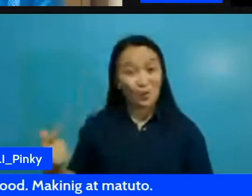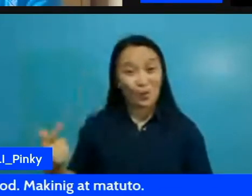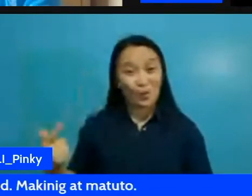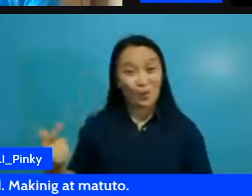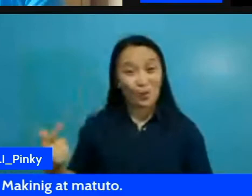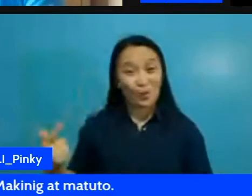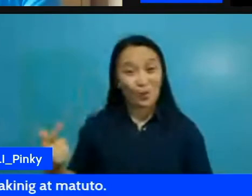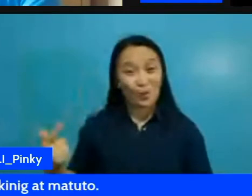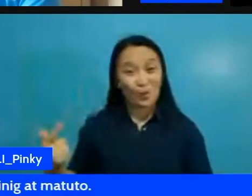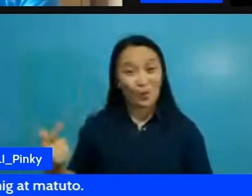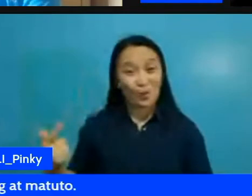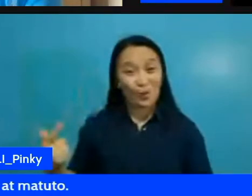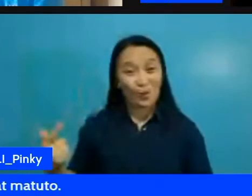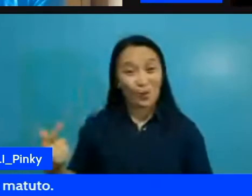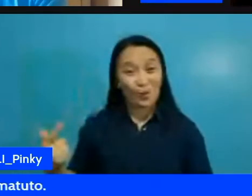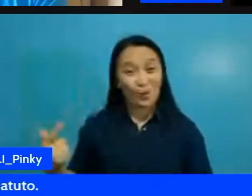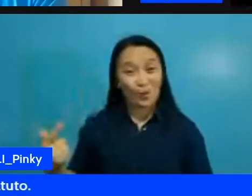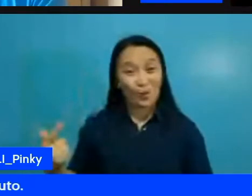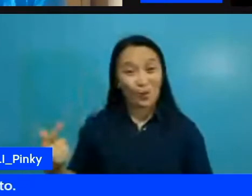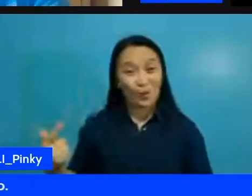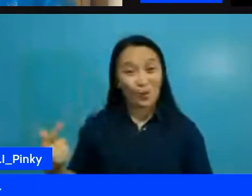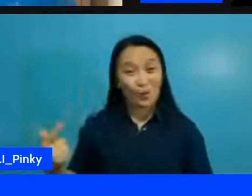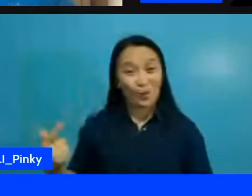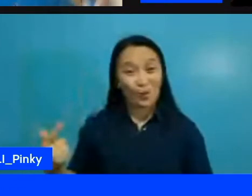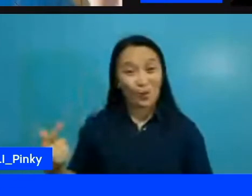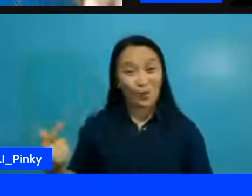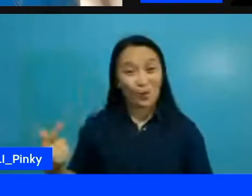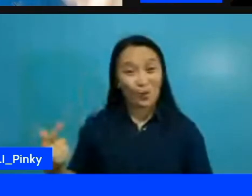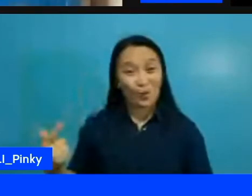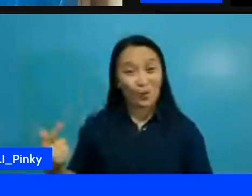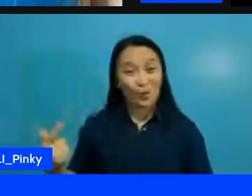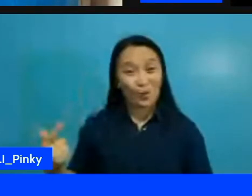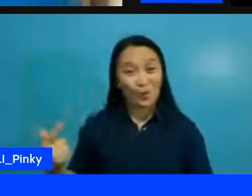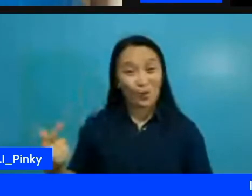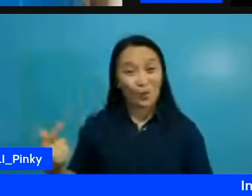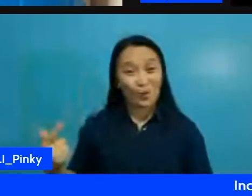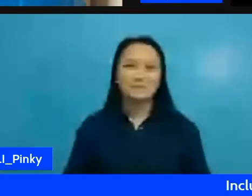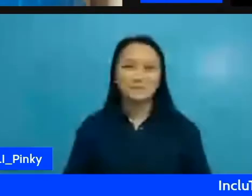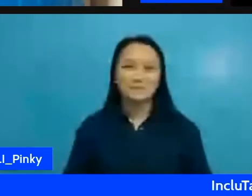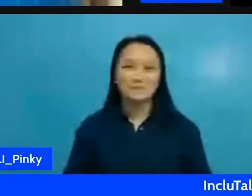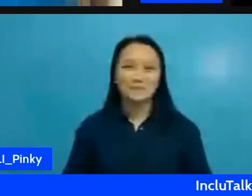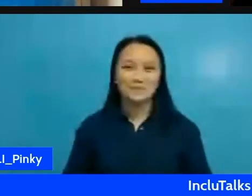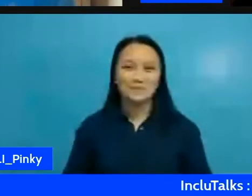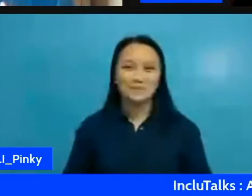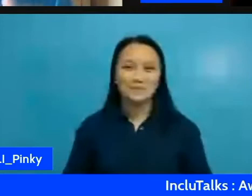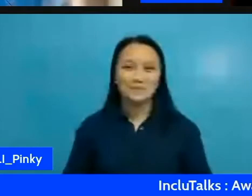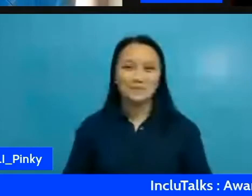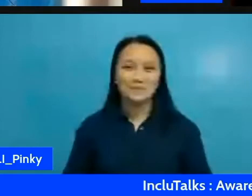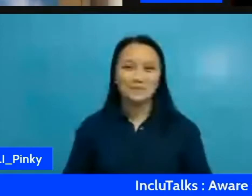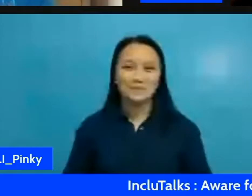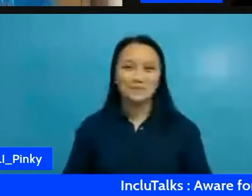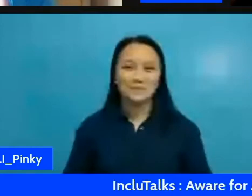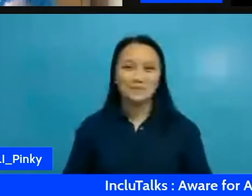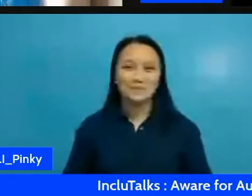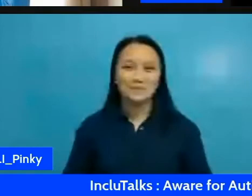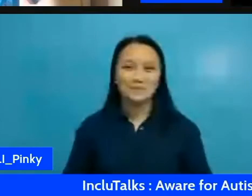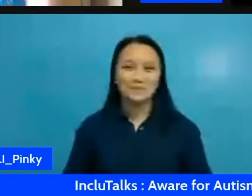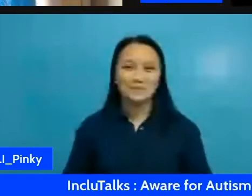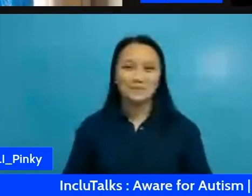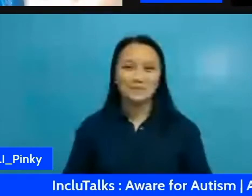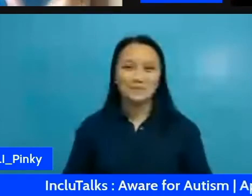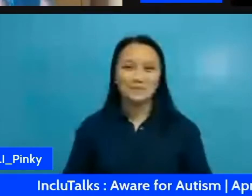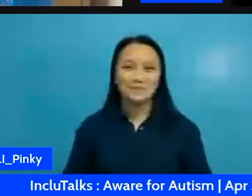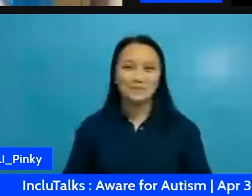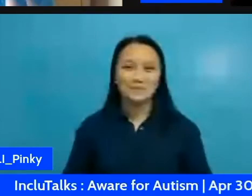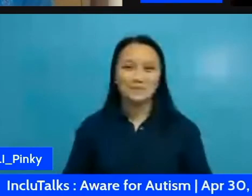lifter and and a woman at that so these what these and these